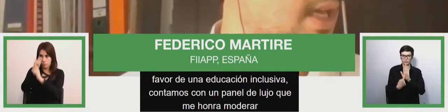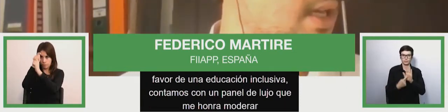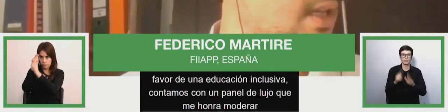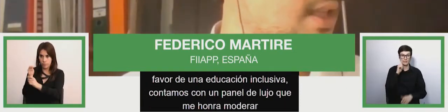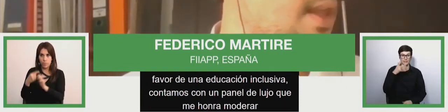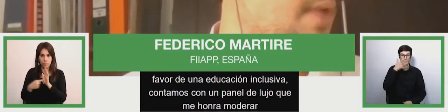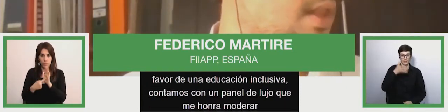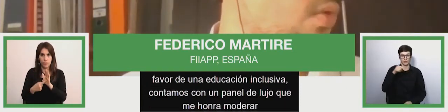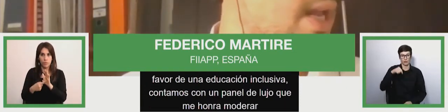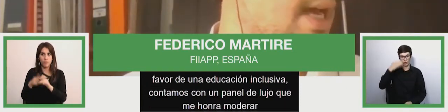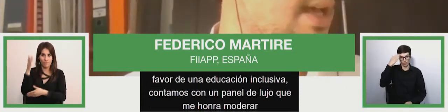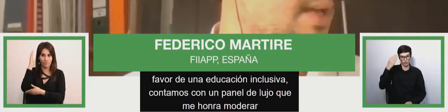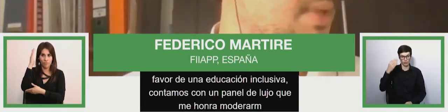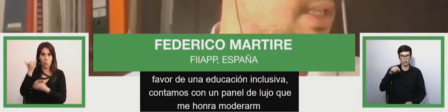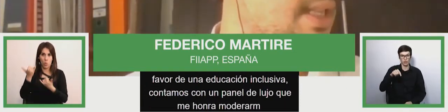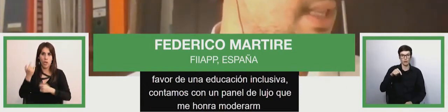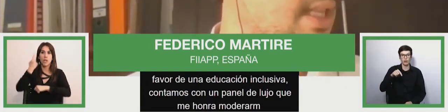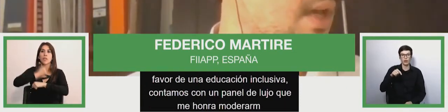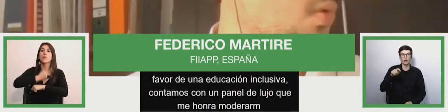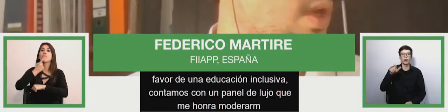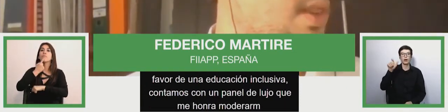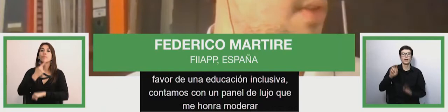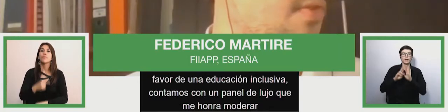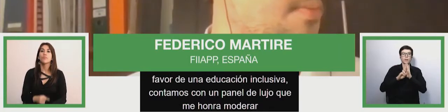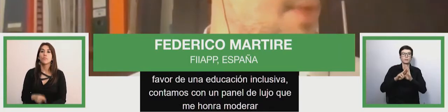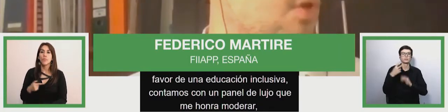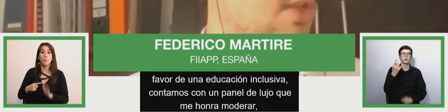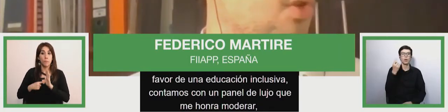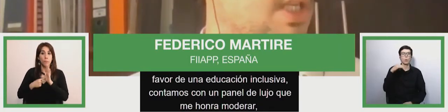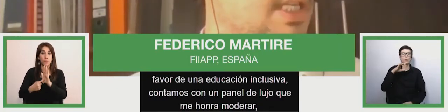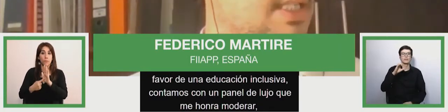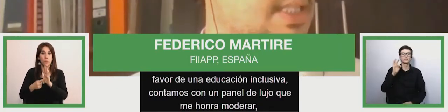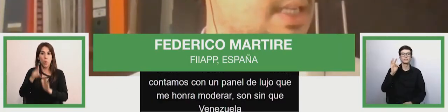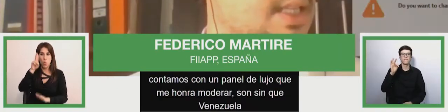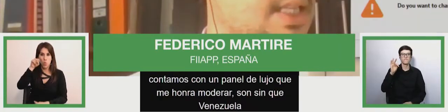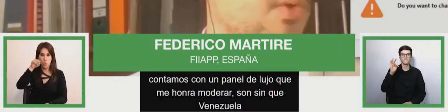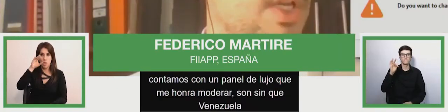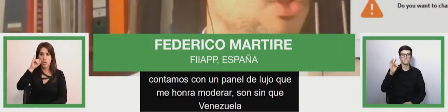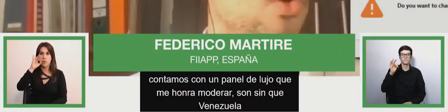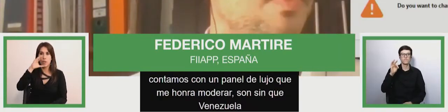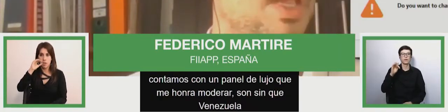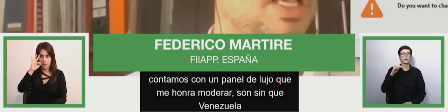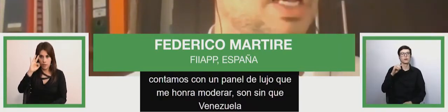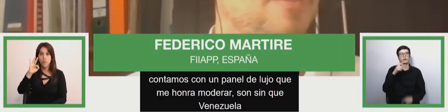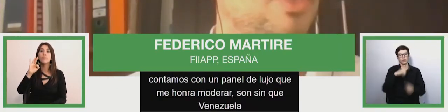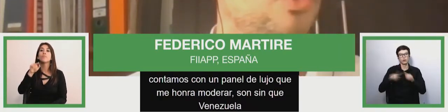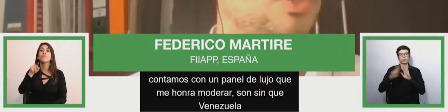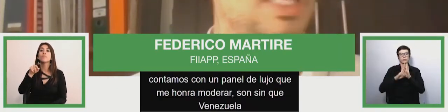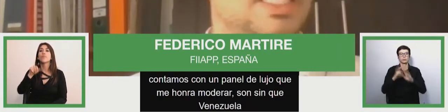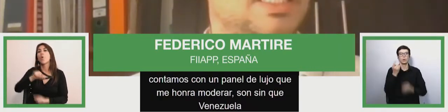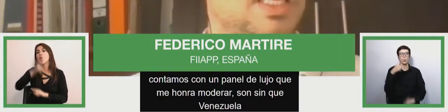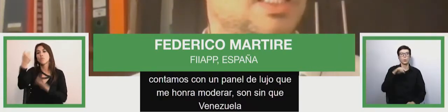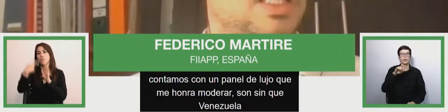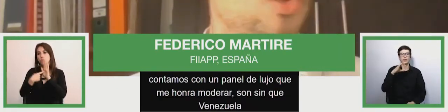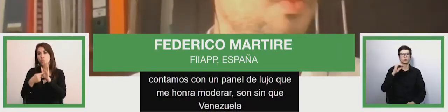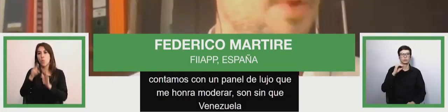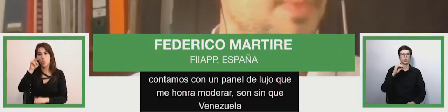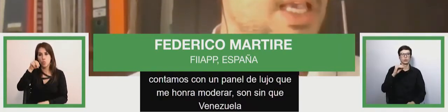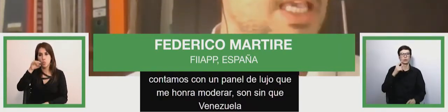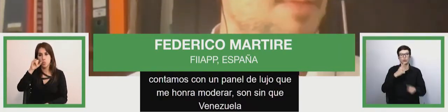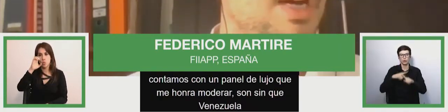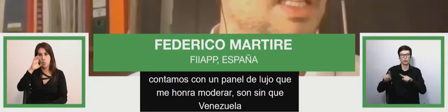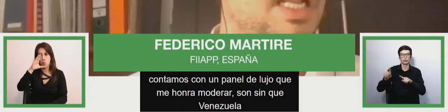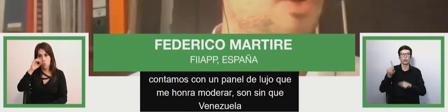his representative of UNICEF, Manos Antonini from UNESCO, Javier González from SUMA, and Magdalena Orlando